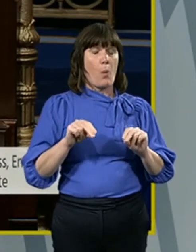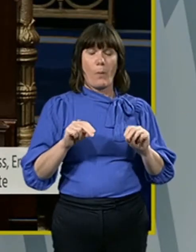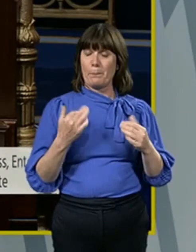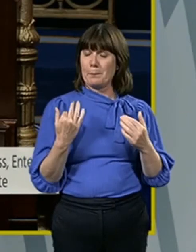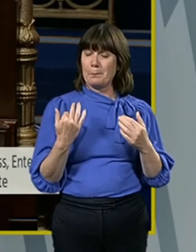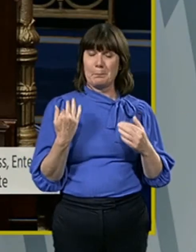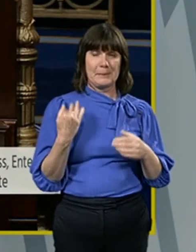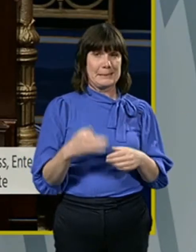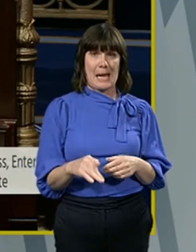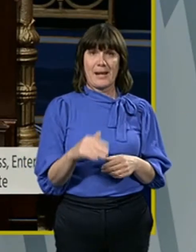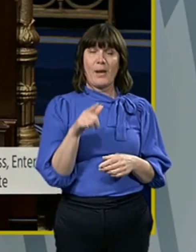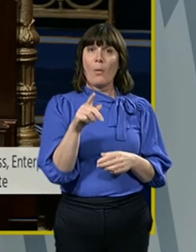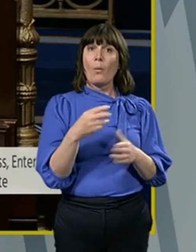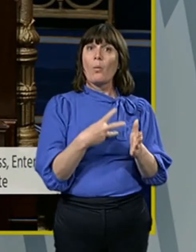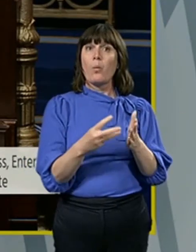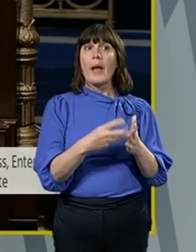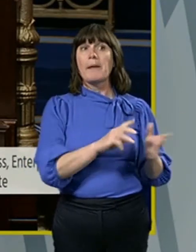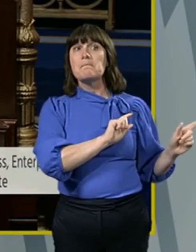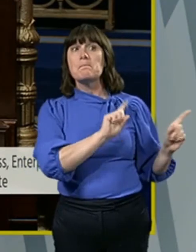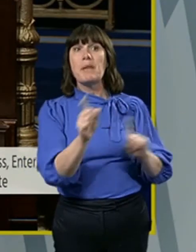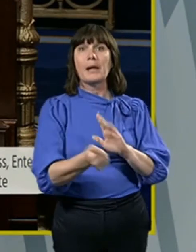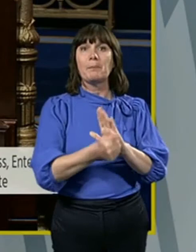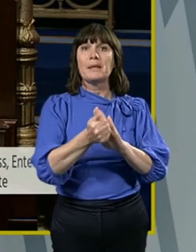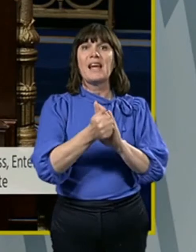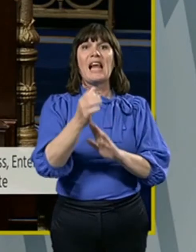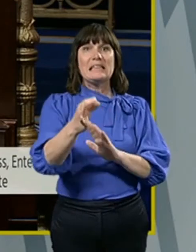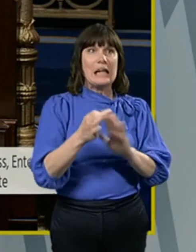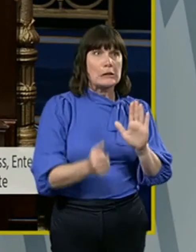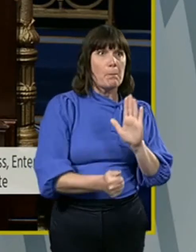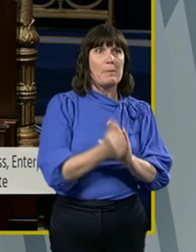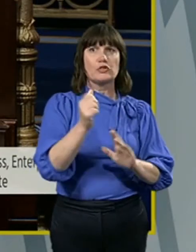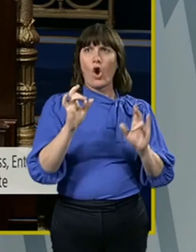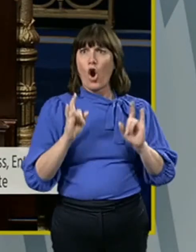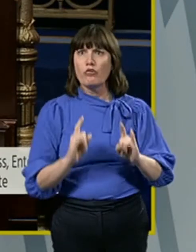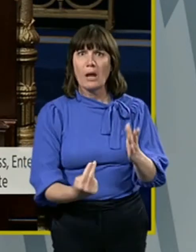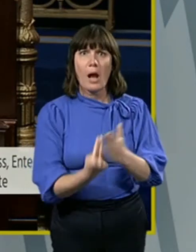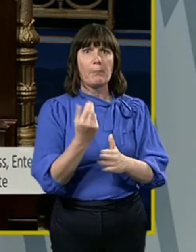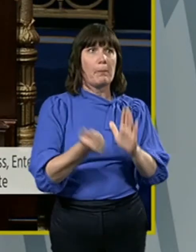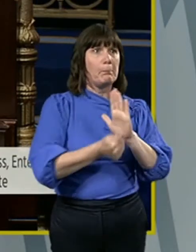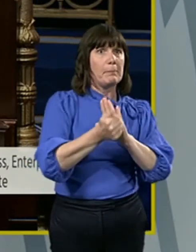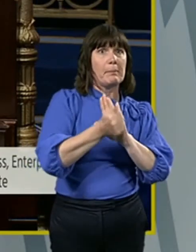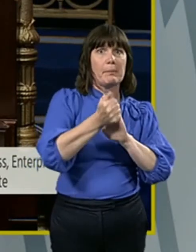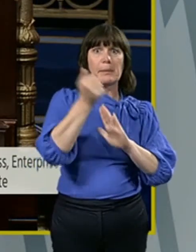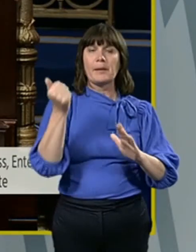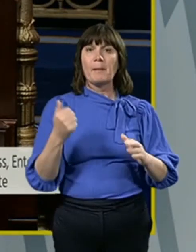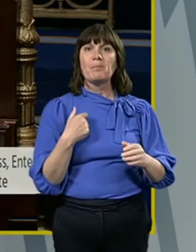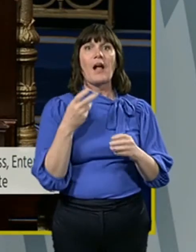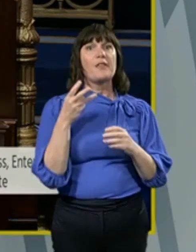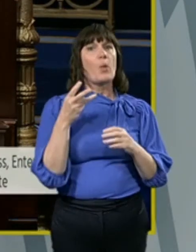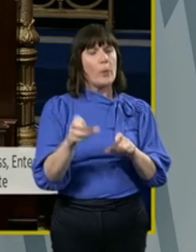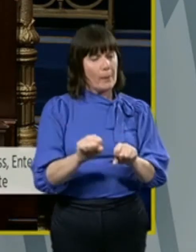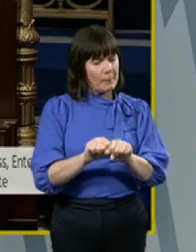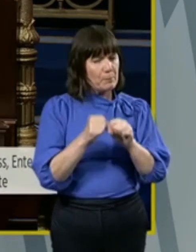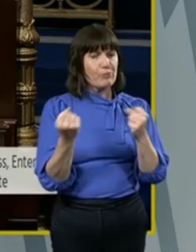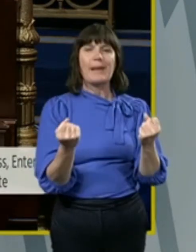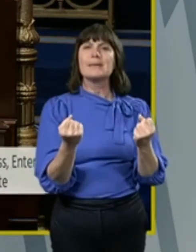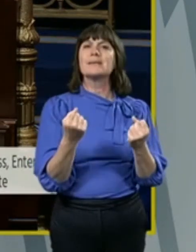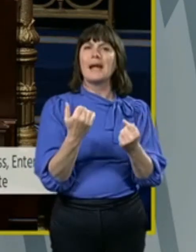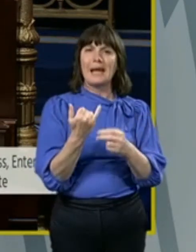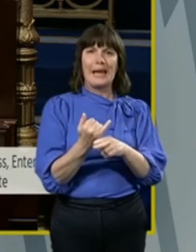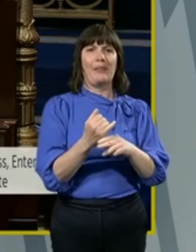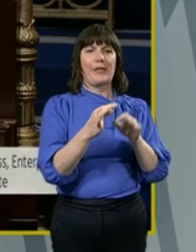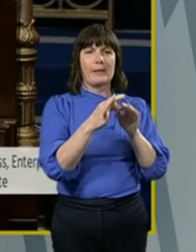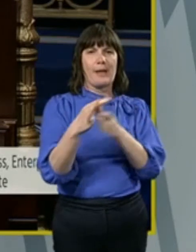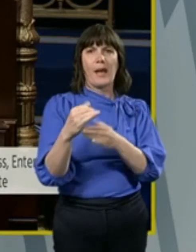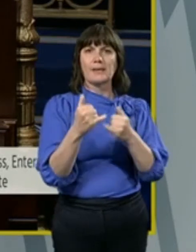resumes the pressure will be on. Get it built. Get the cement in. Get that done. And there will be breaches. Even travelling to work will